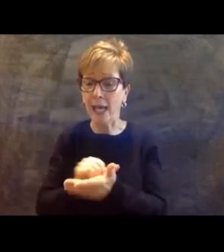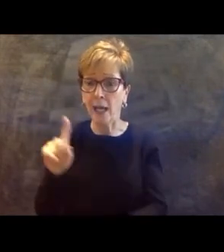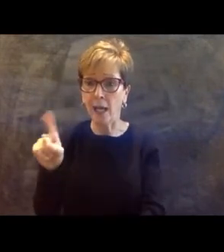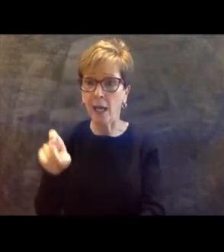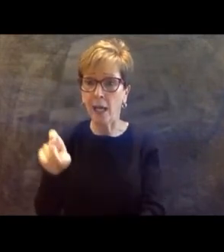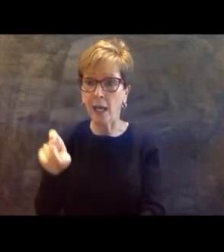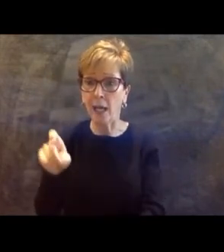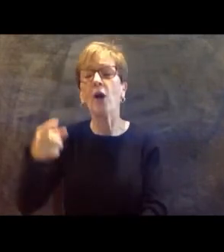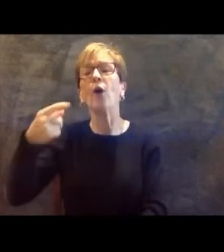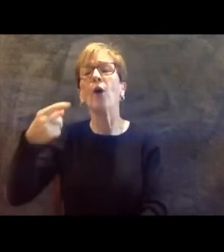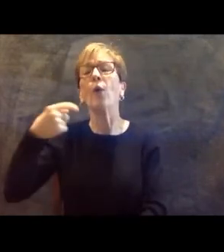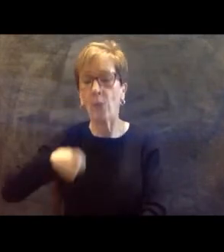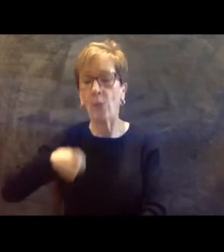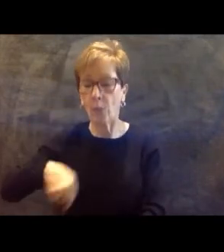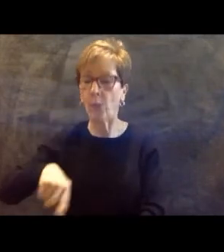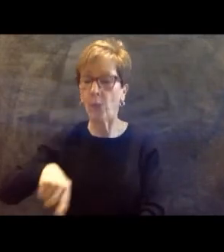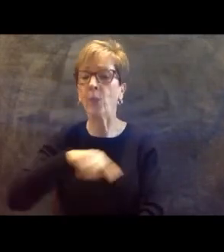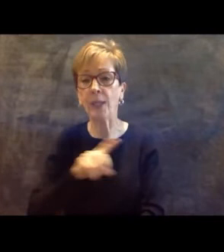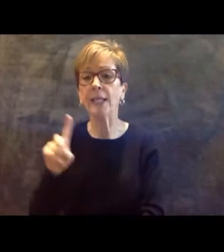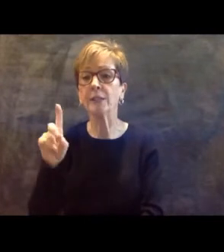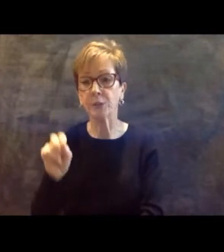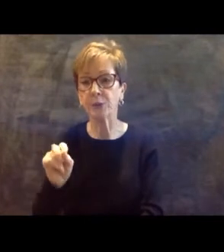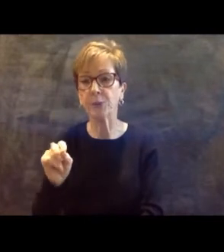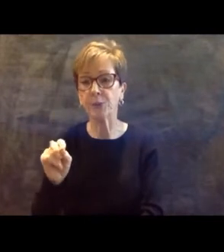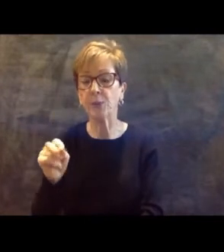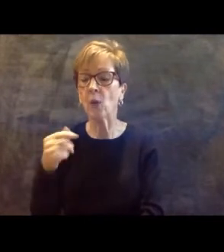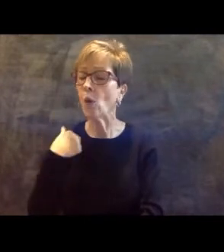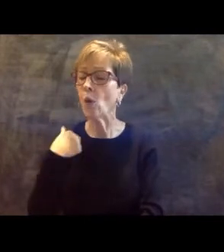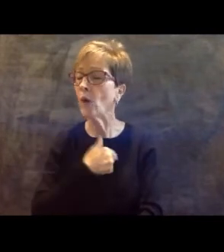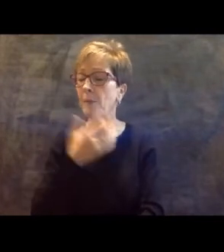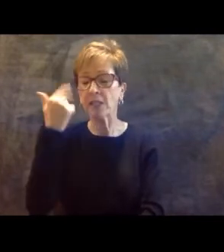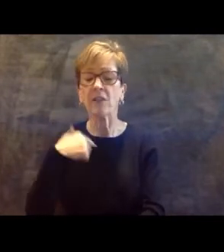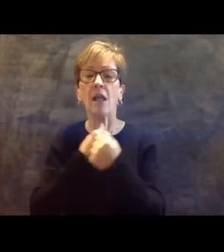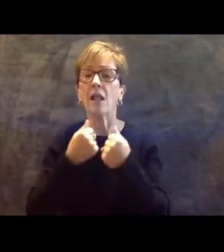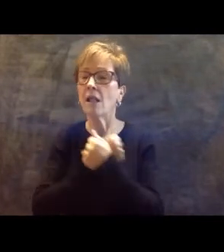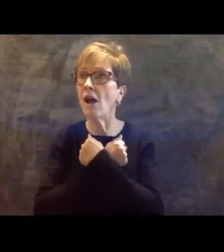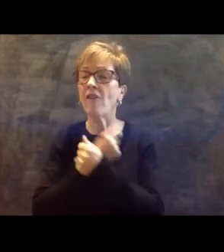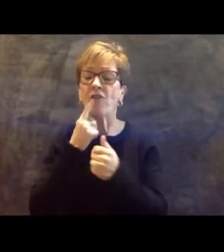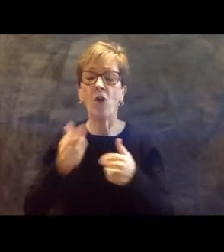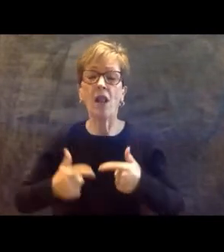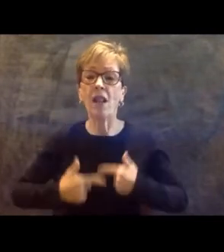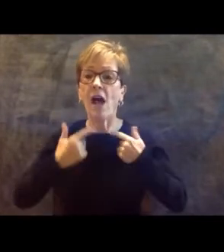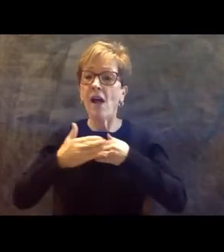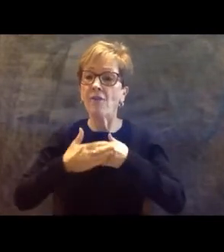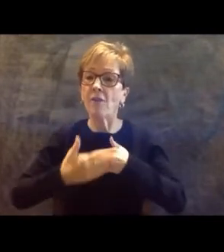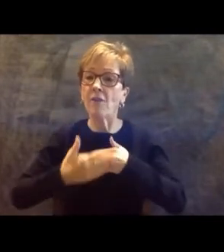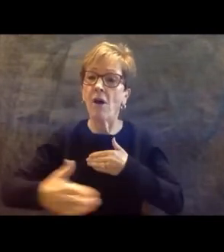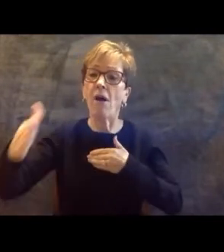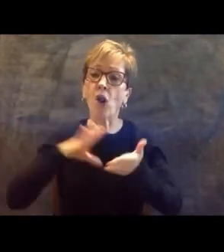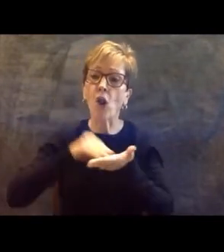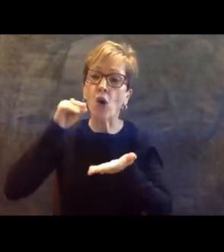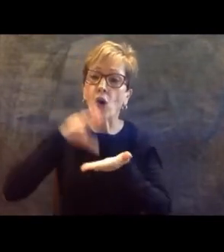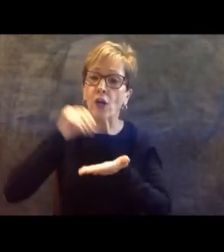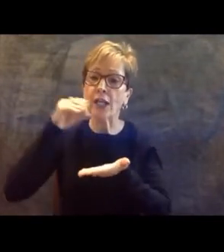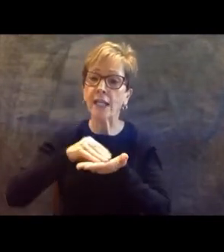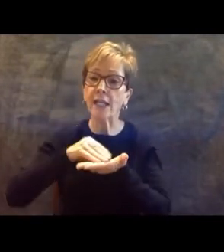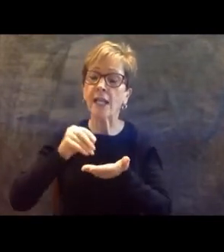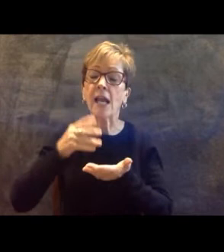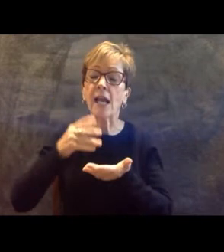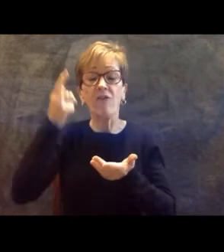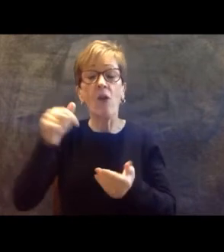love of being lifelong learners. We do it for the love of our profession.